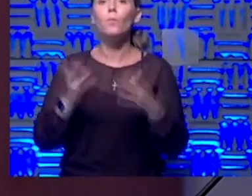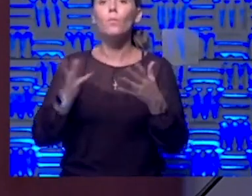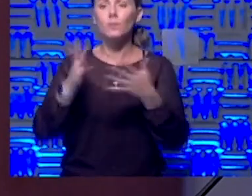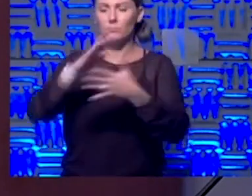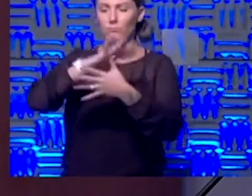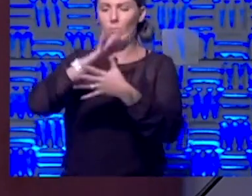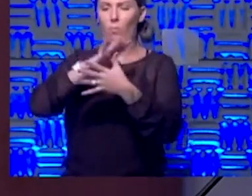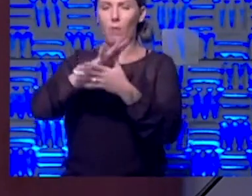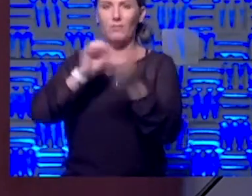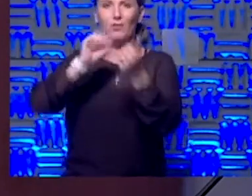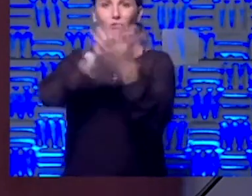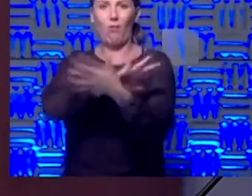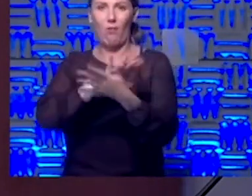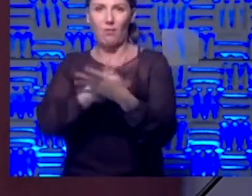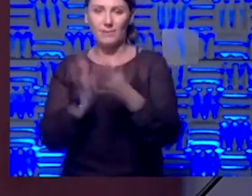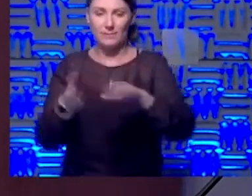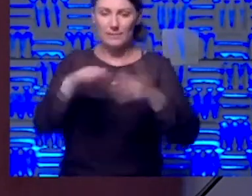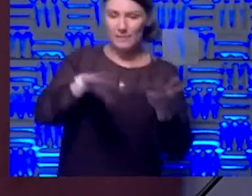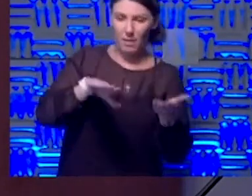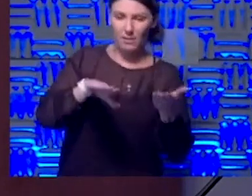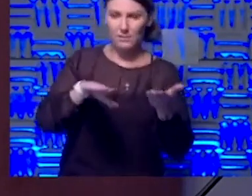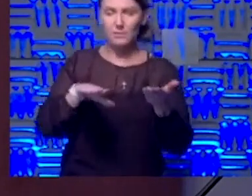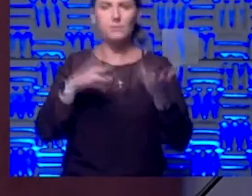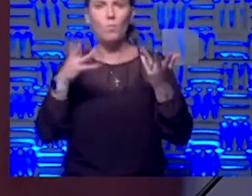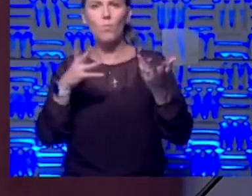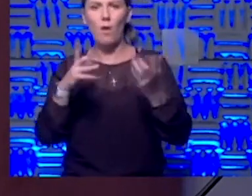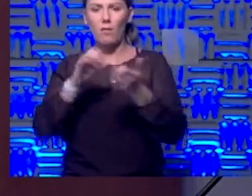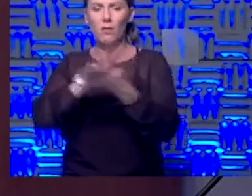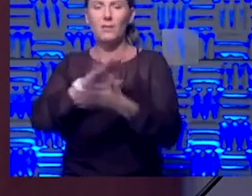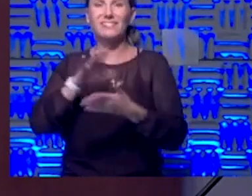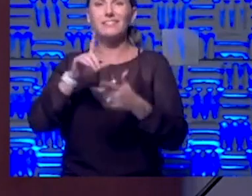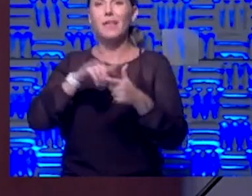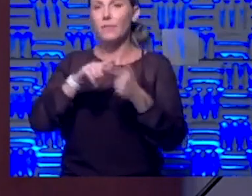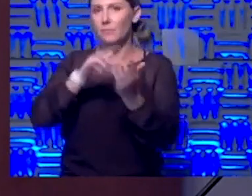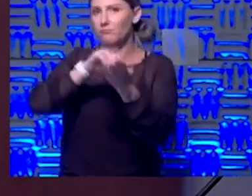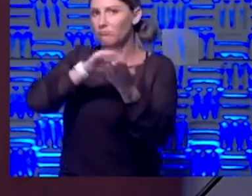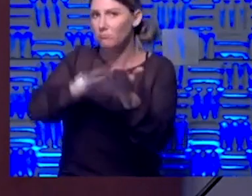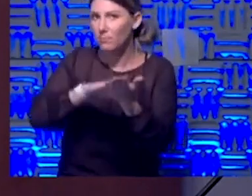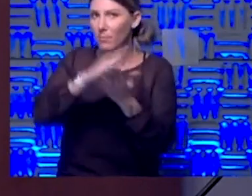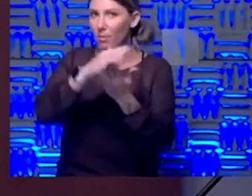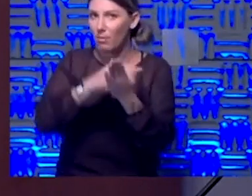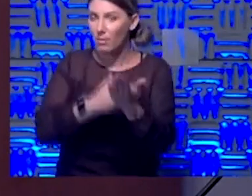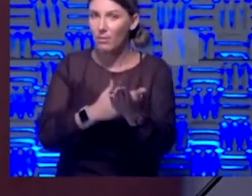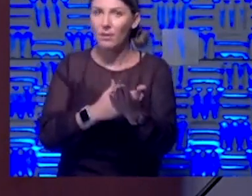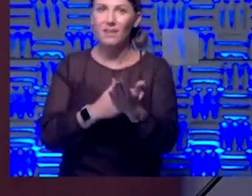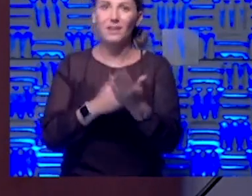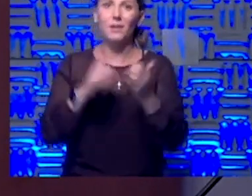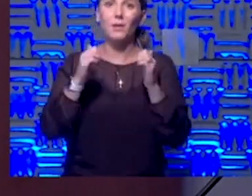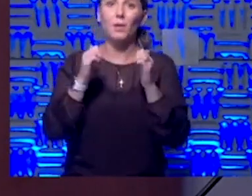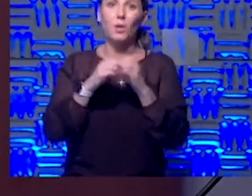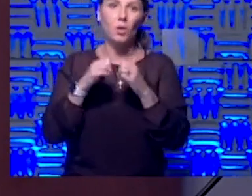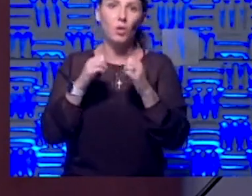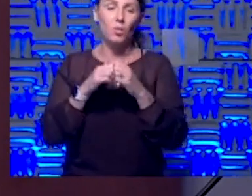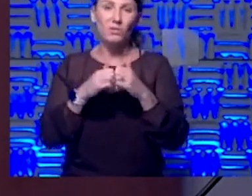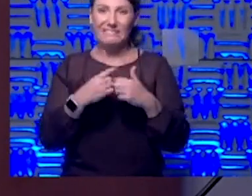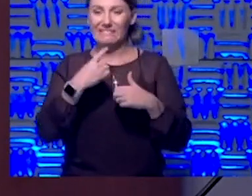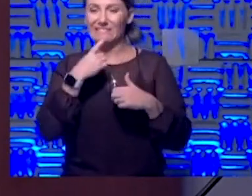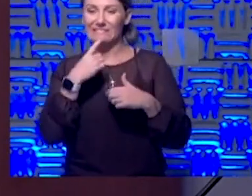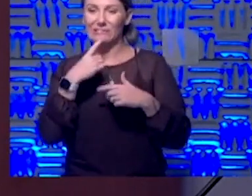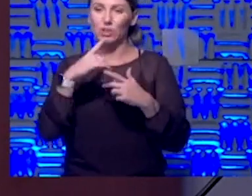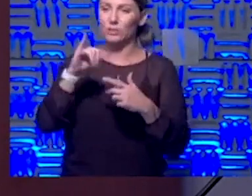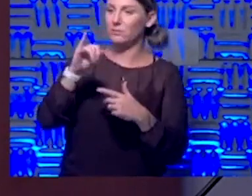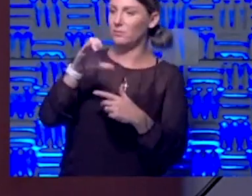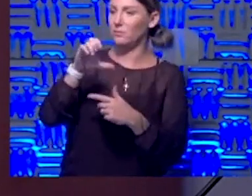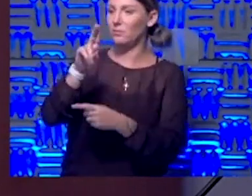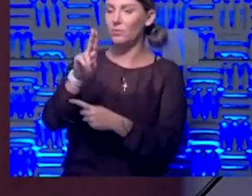cause of death? What led to that demise? And that's what we list. So in most instances, in acute setting like this, we would say it's the